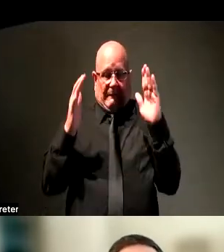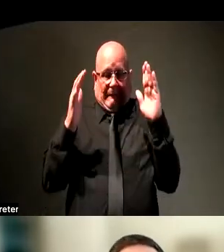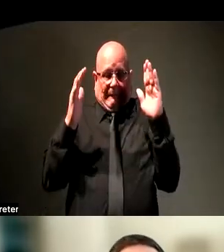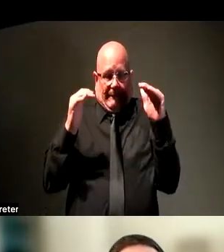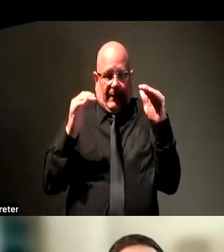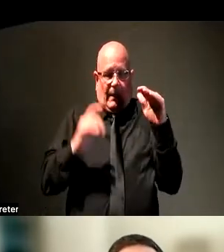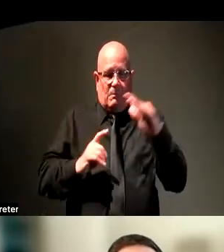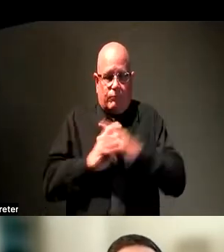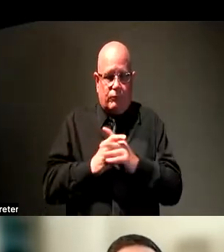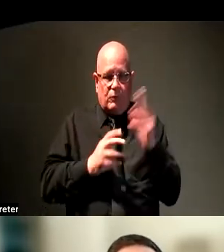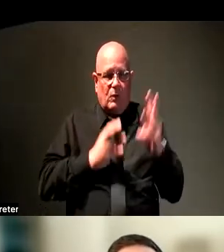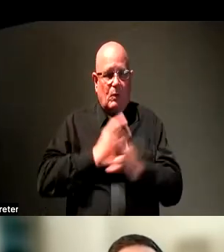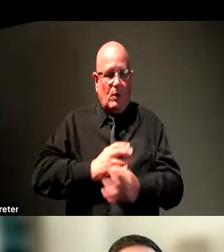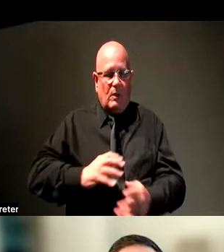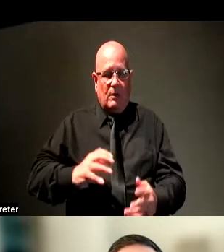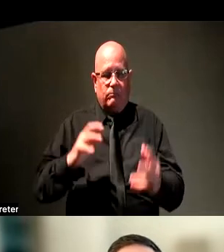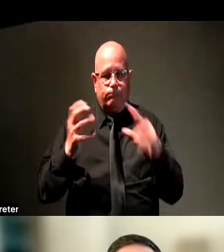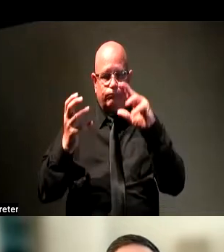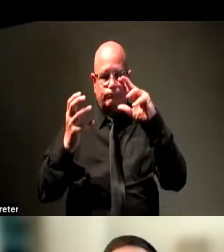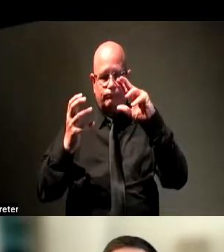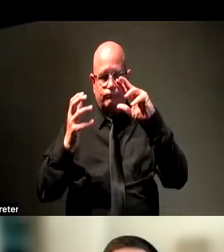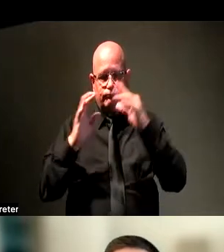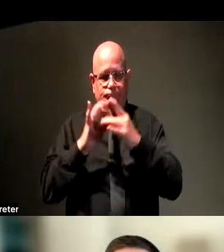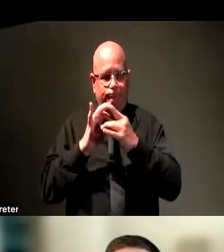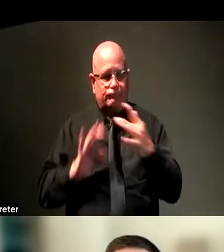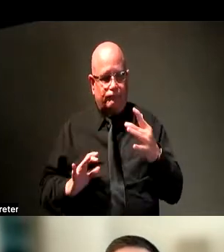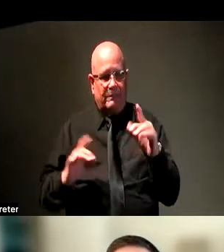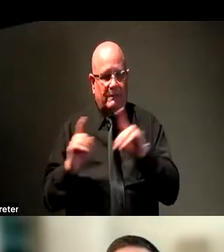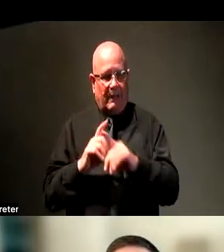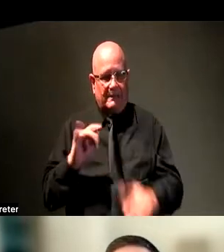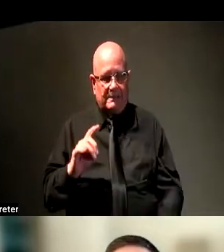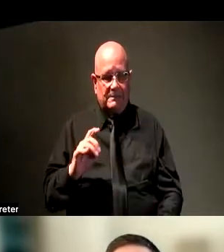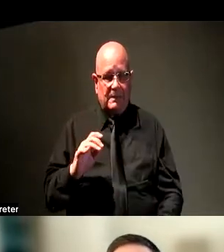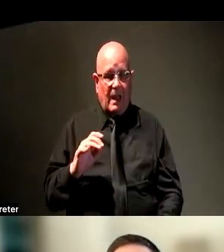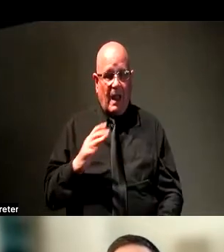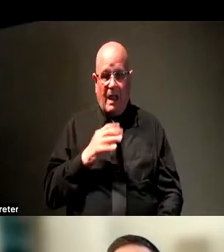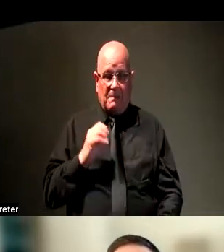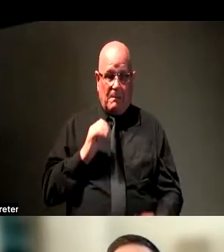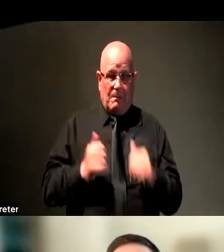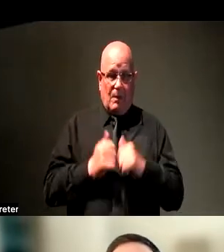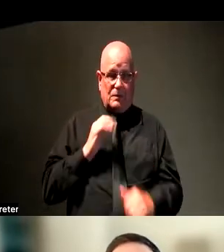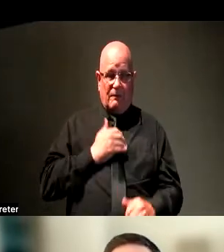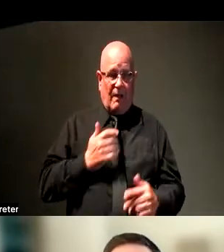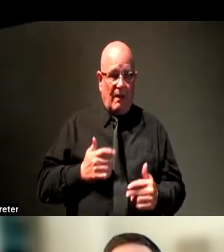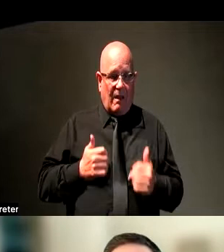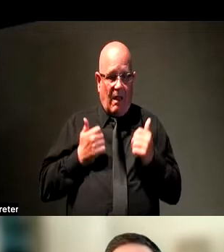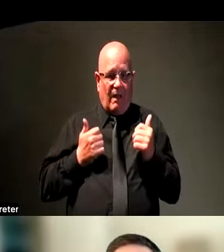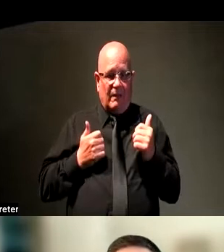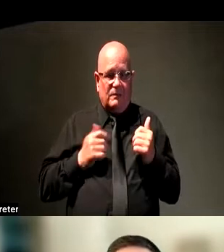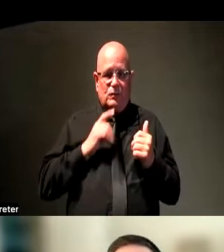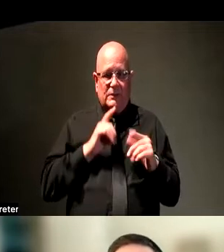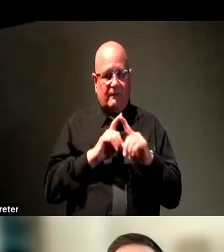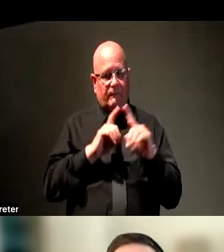And we couldn't anticipate the way that the majority of our lives became a virtual interaction